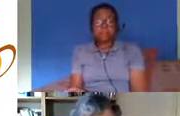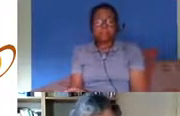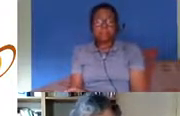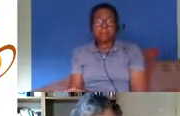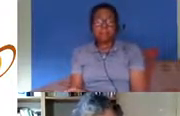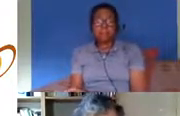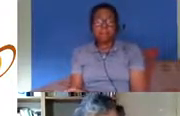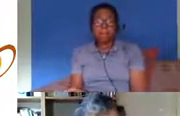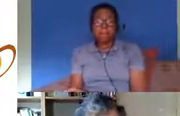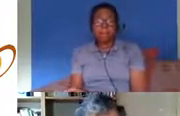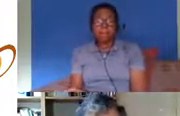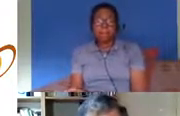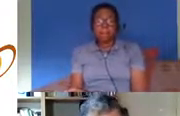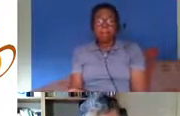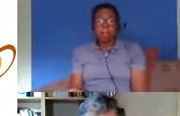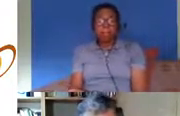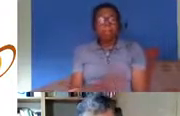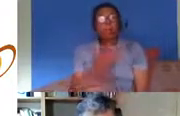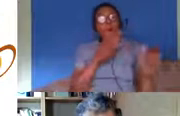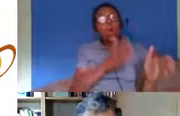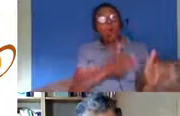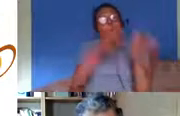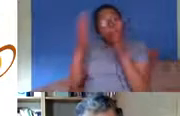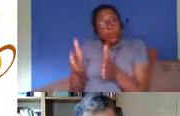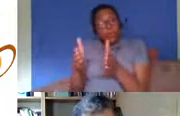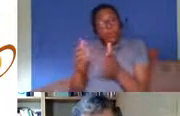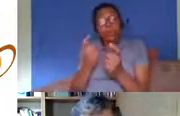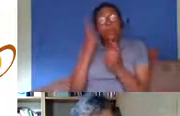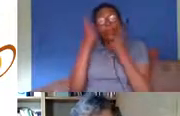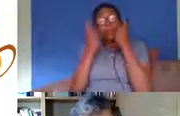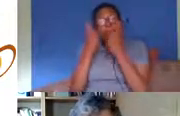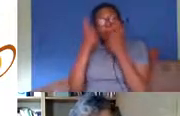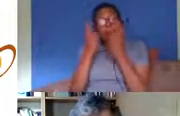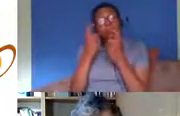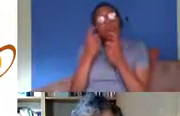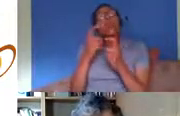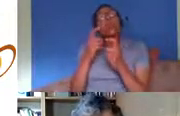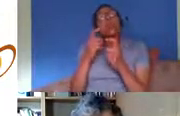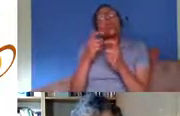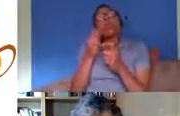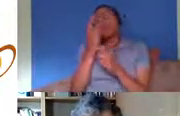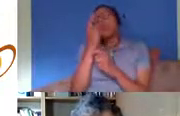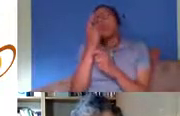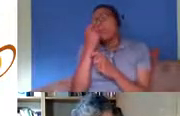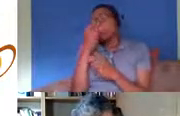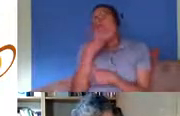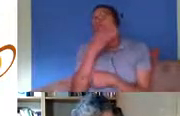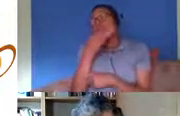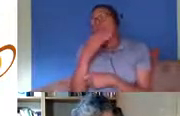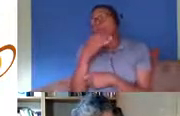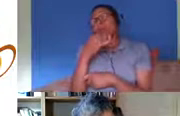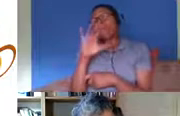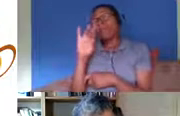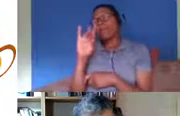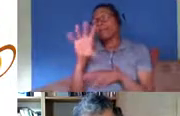importantly moving on the relative chance of infection was higher as well so it wasn't just that you were more